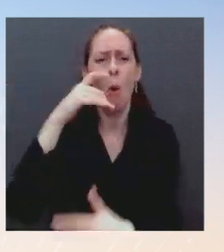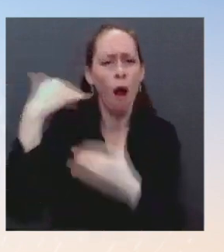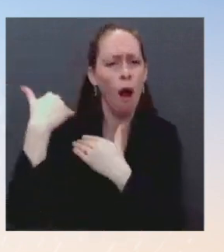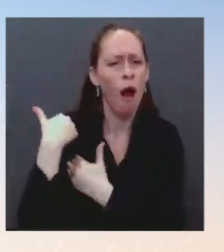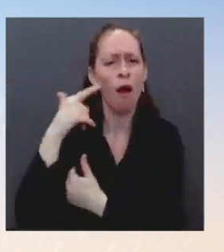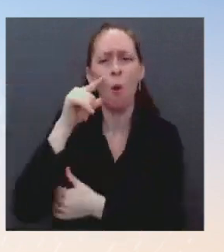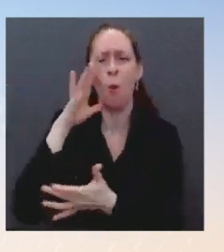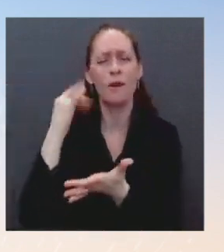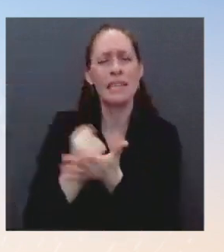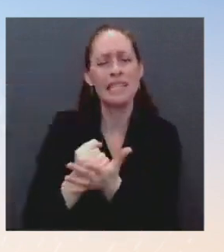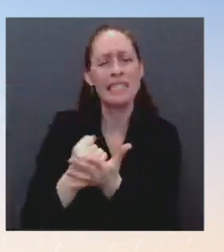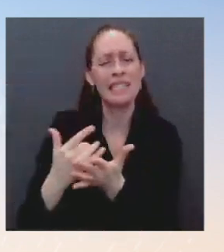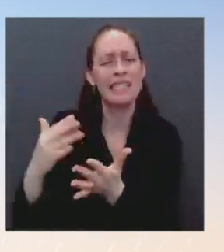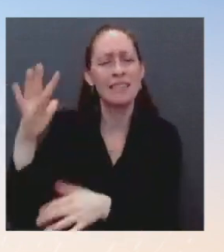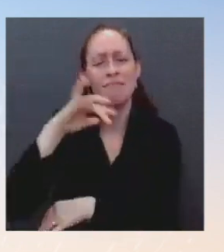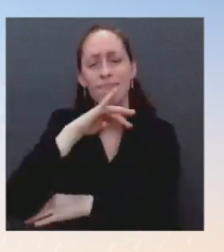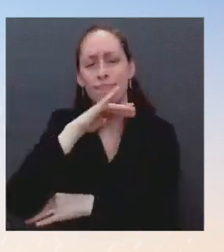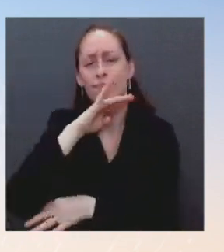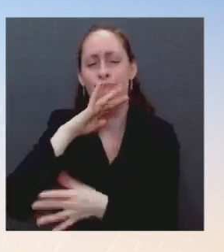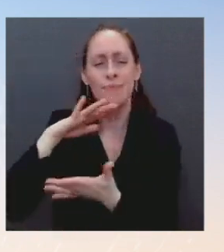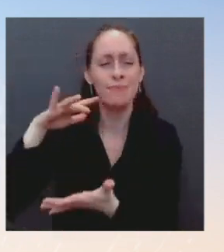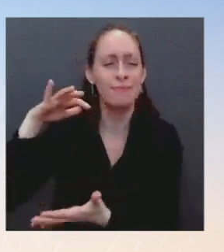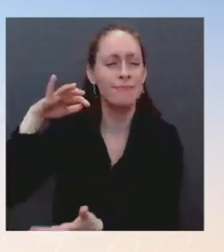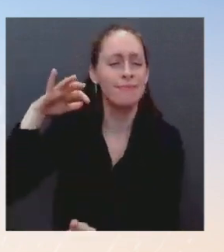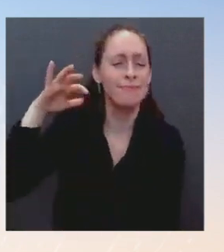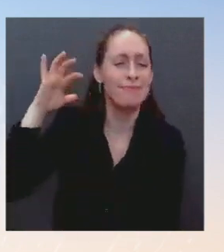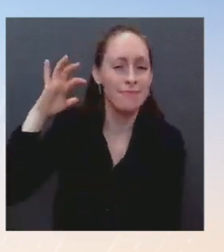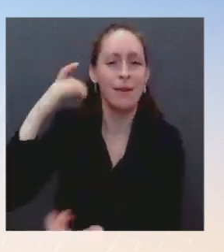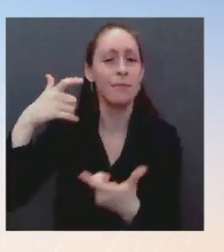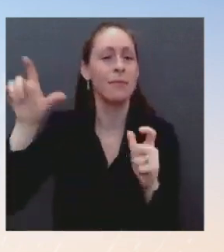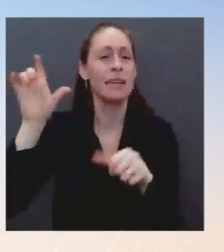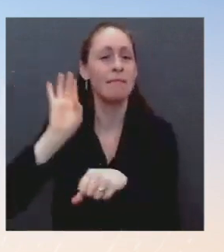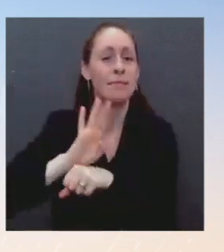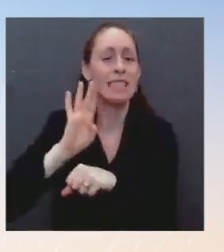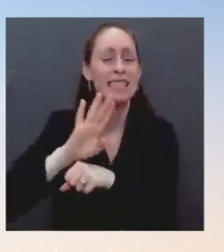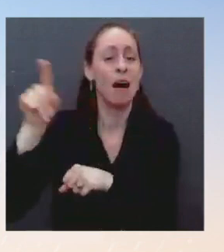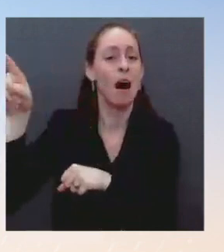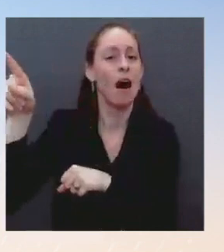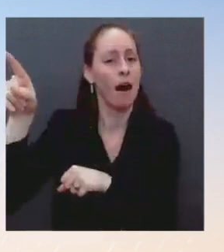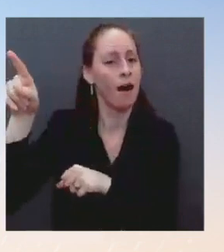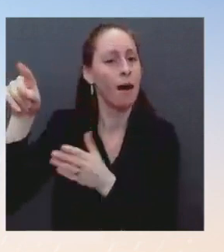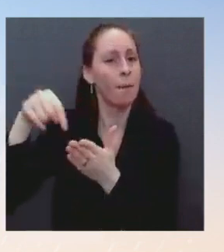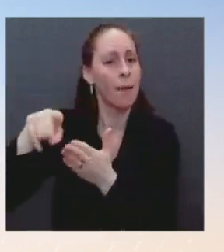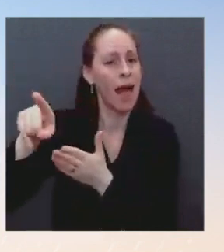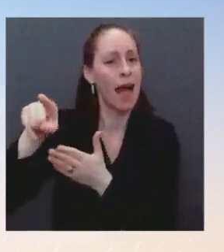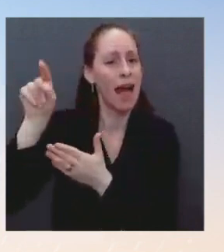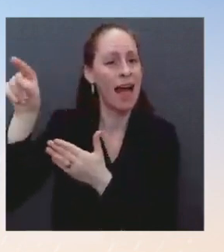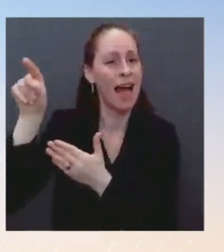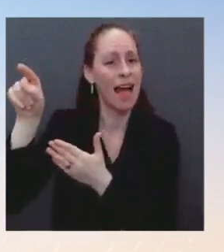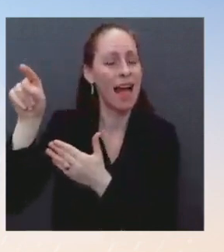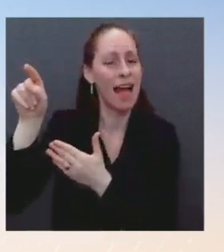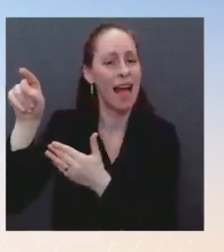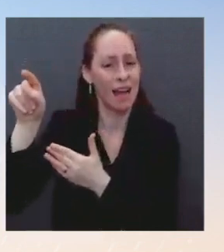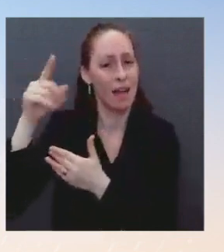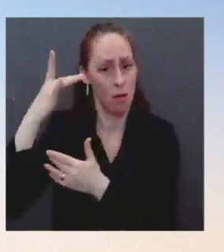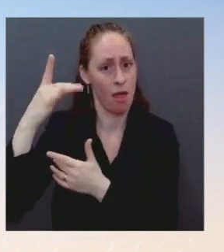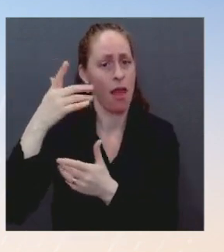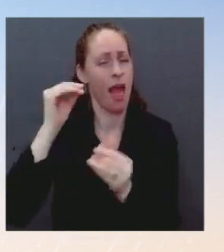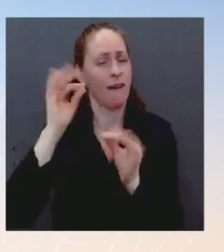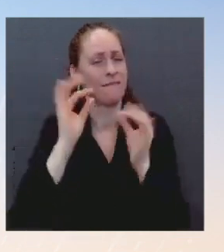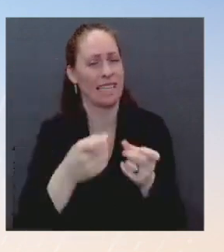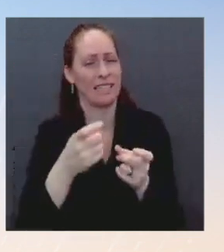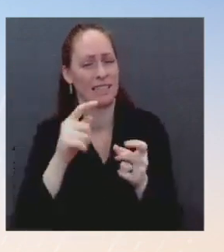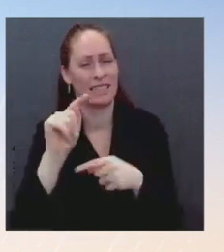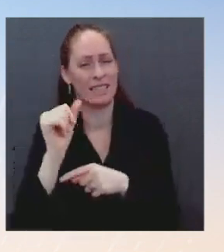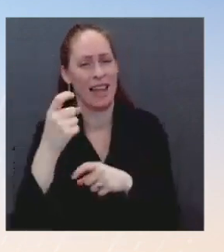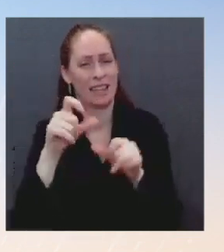has been part of the proposal and part of reforming the tax system to make it more fair. So they're also not expected to contribute to future inflation,